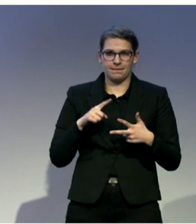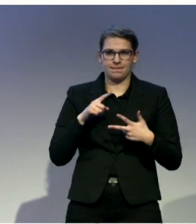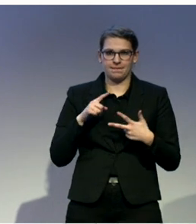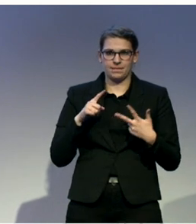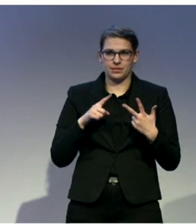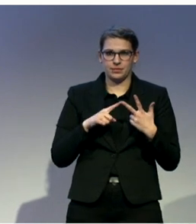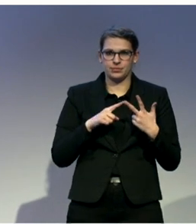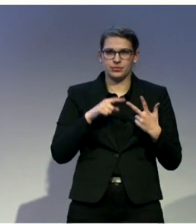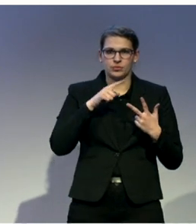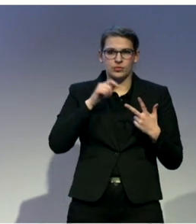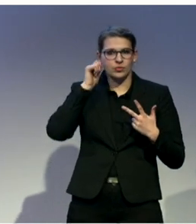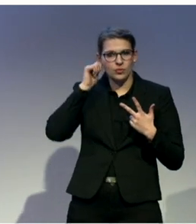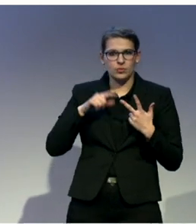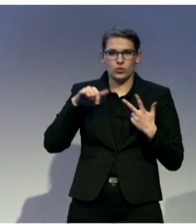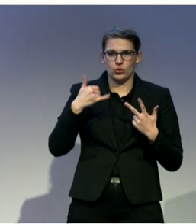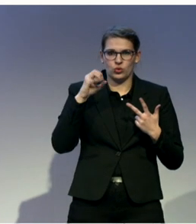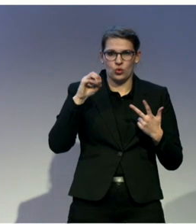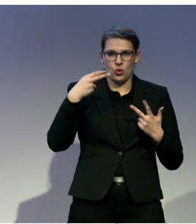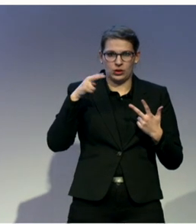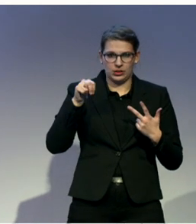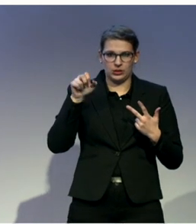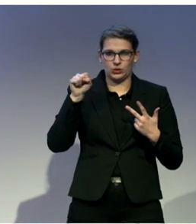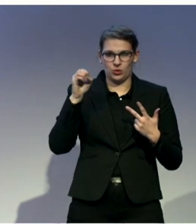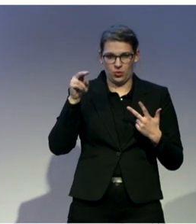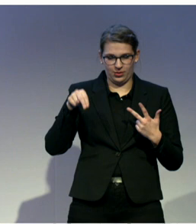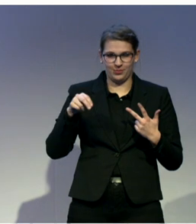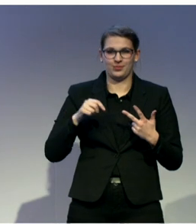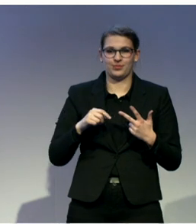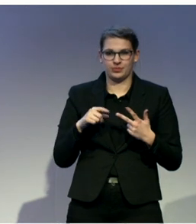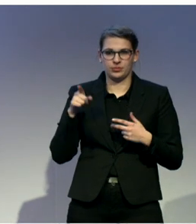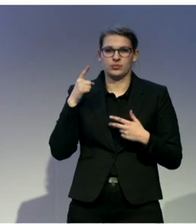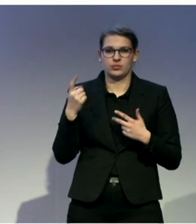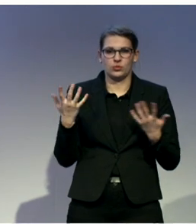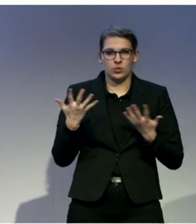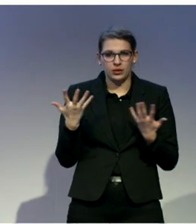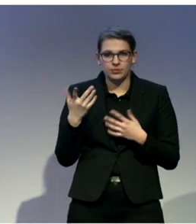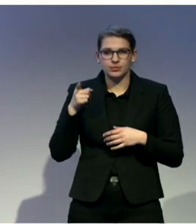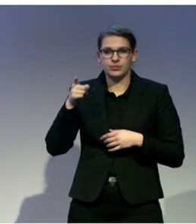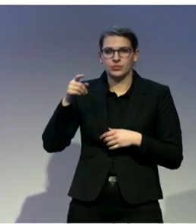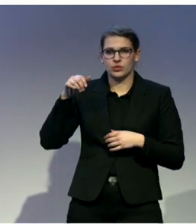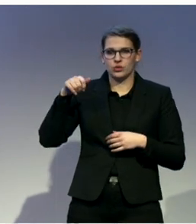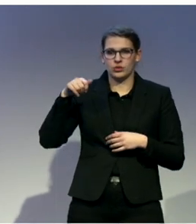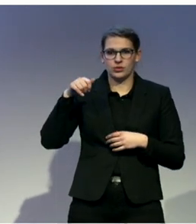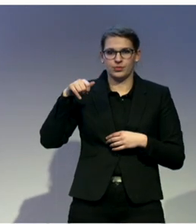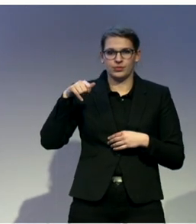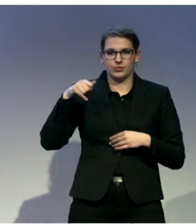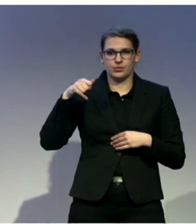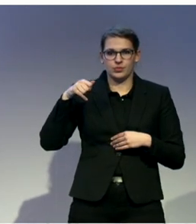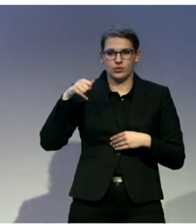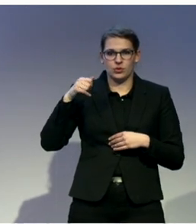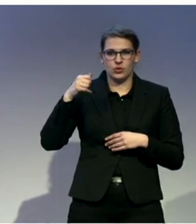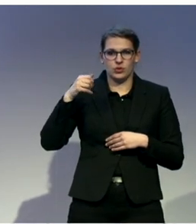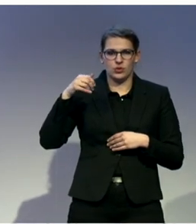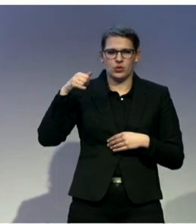Johnson, director of Confucius Institute and faculty in the Department of Special Education that promotes the